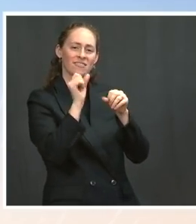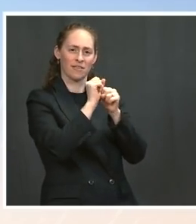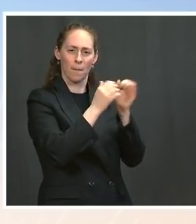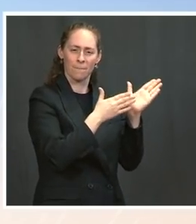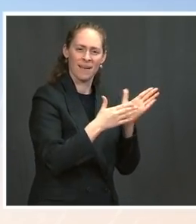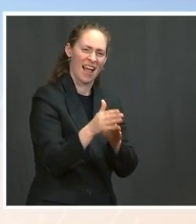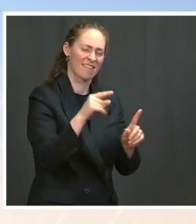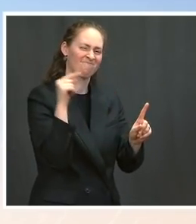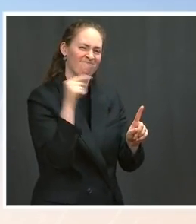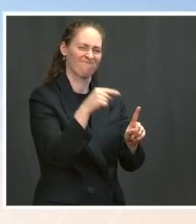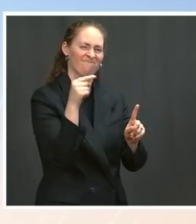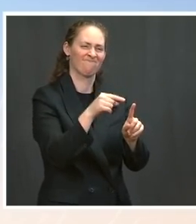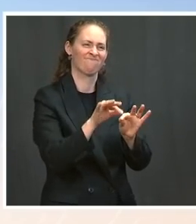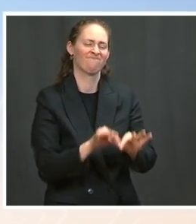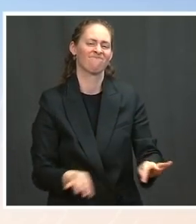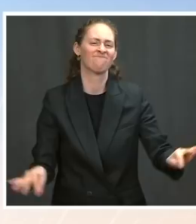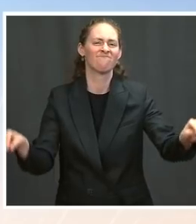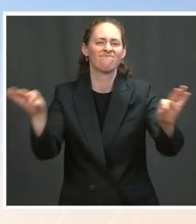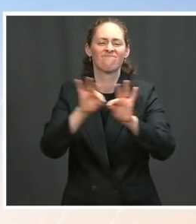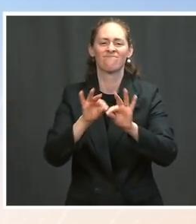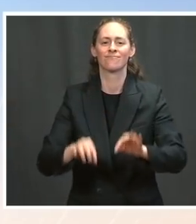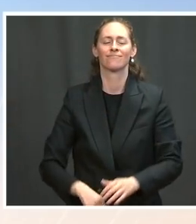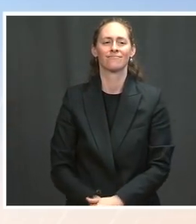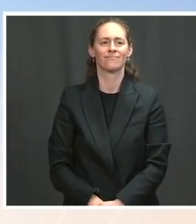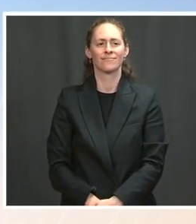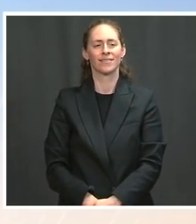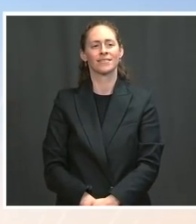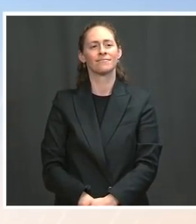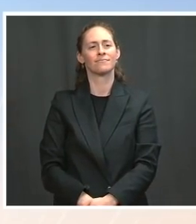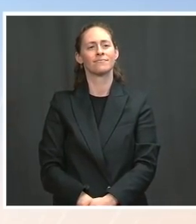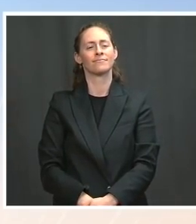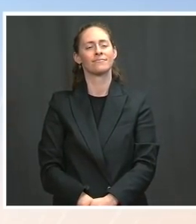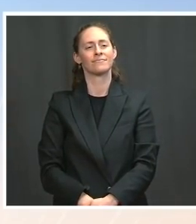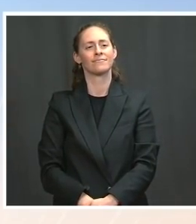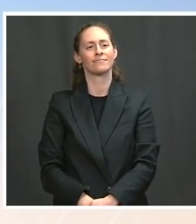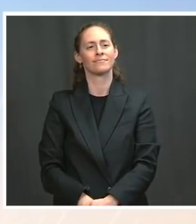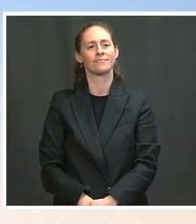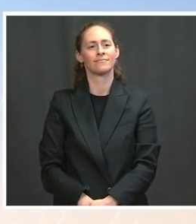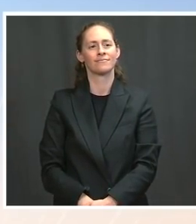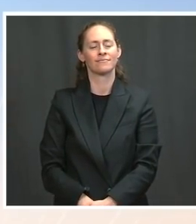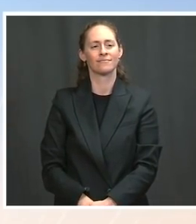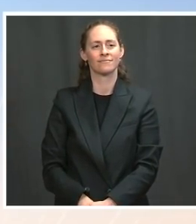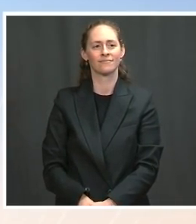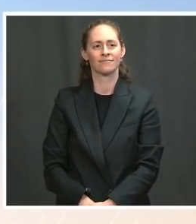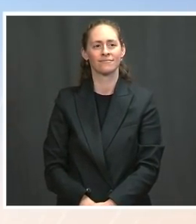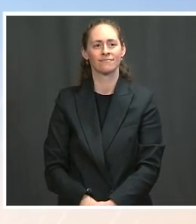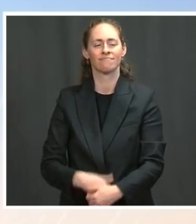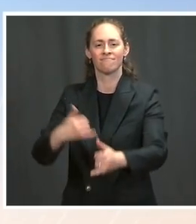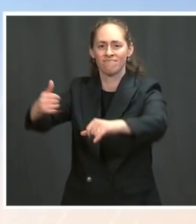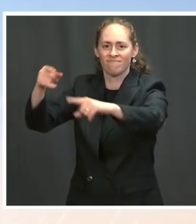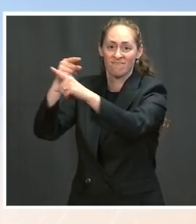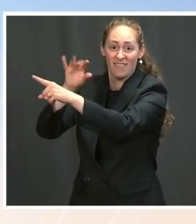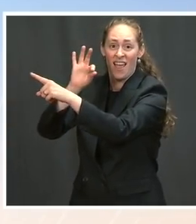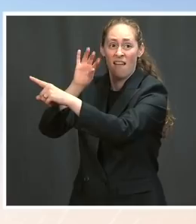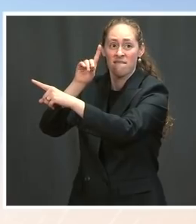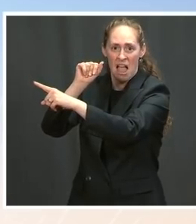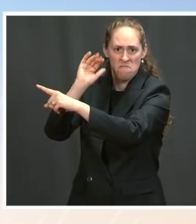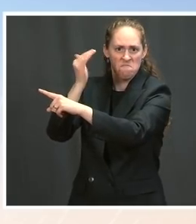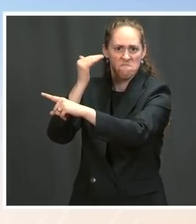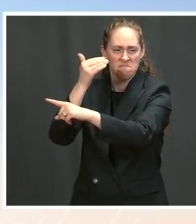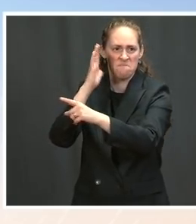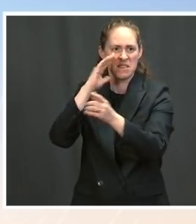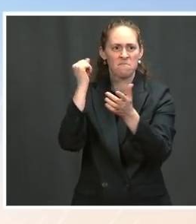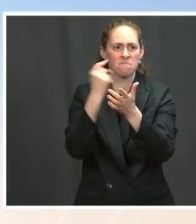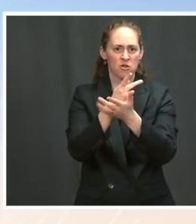the vaccine, the Pfizer vaccine, for 12- to 15-year-olds any day now, what specific plans does the White House have in place to get the